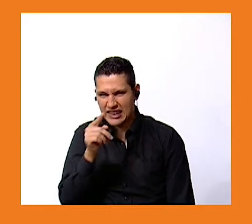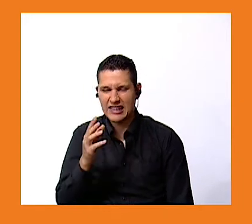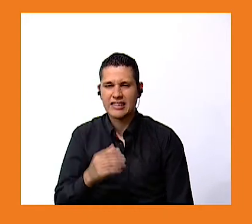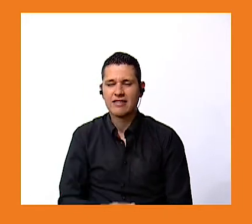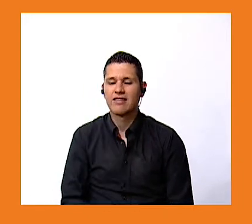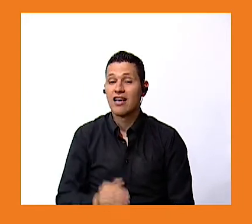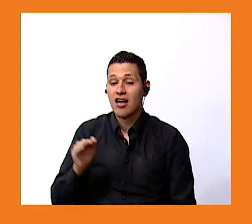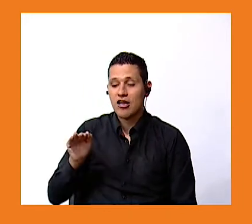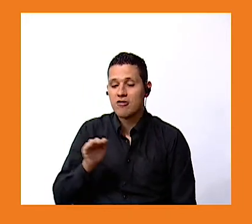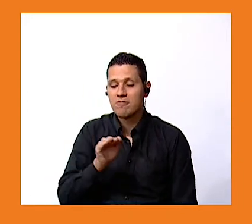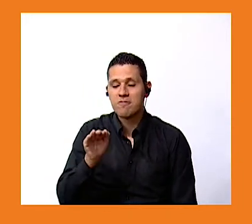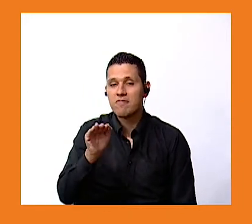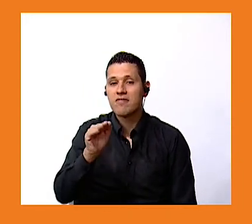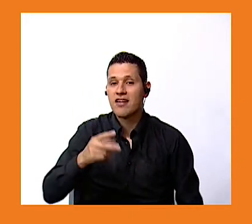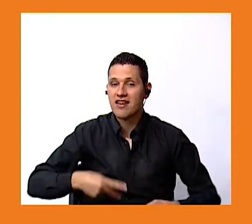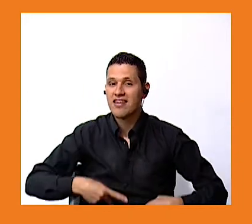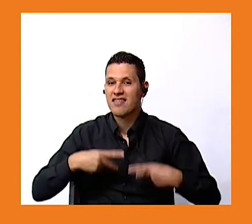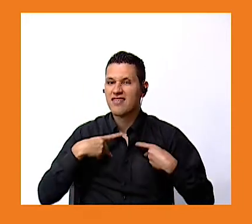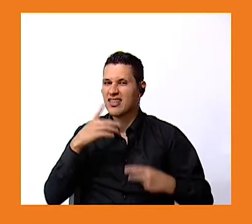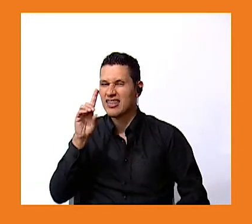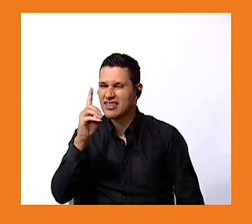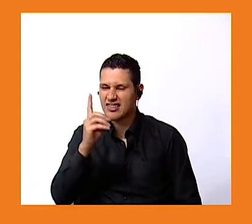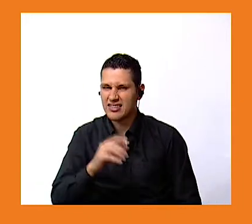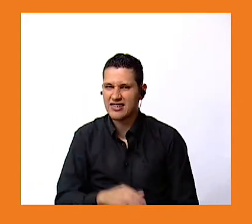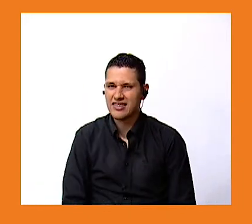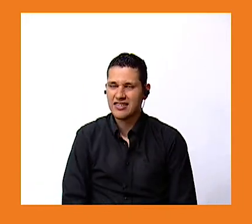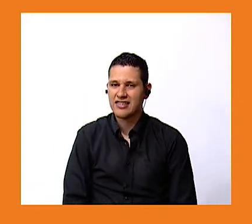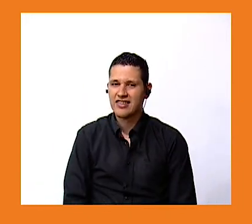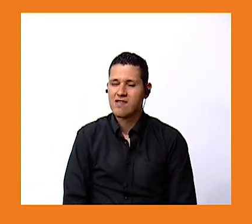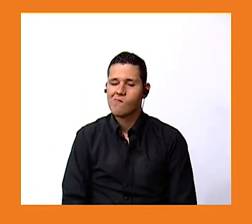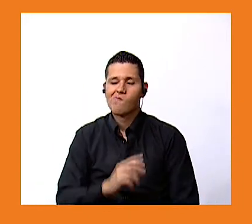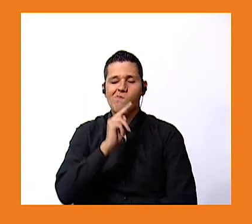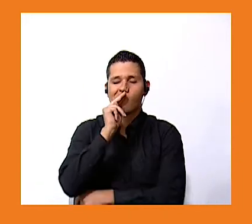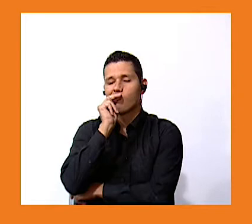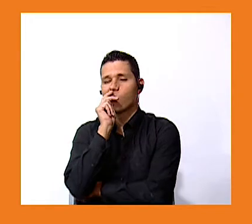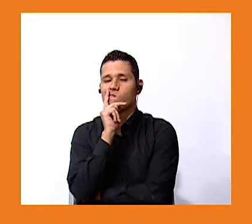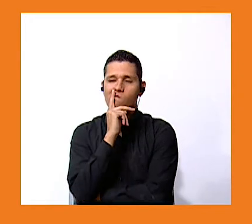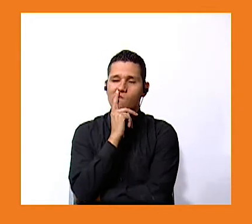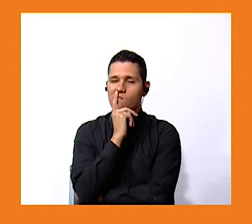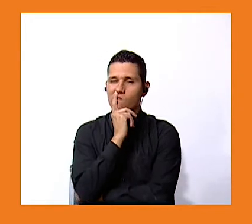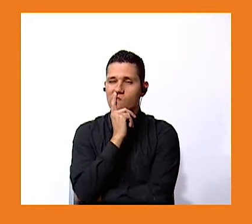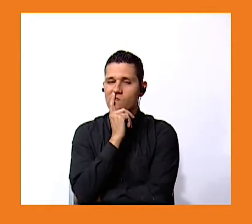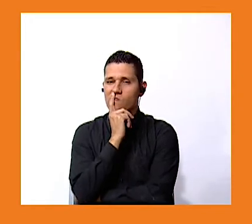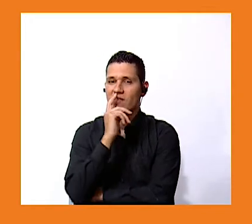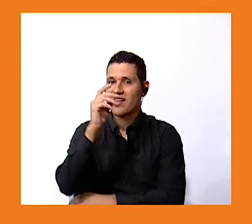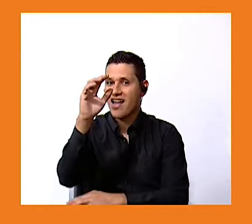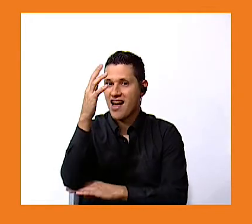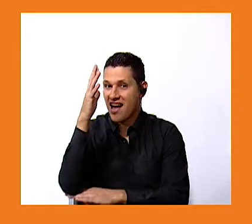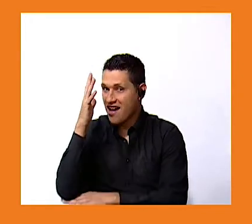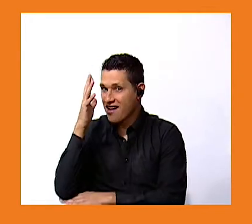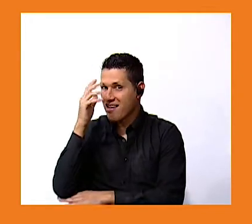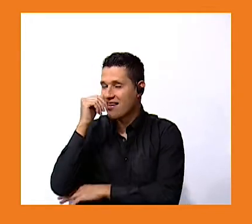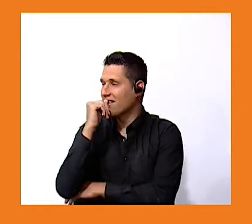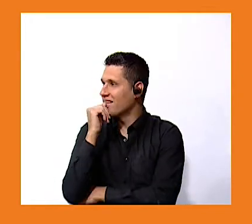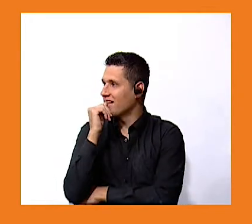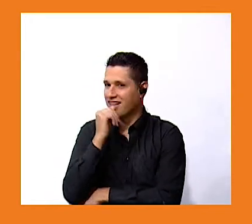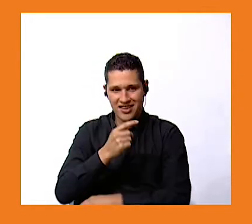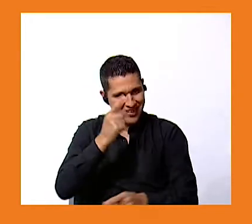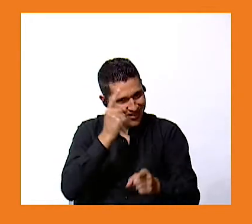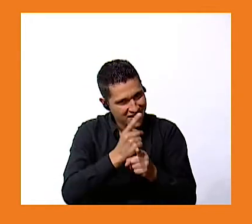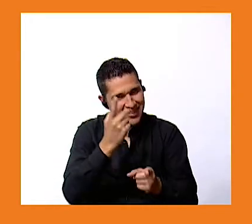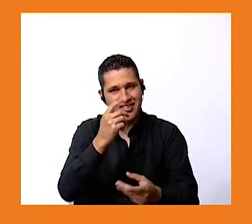live where do live in the forest where